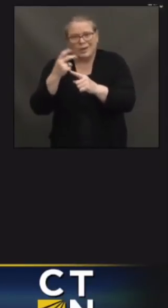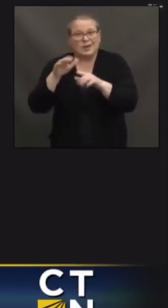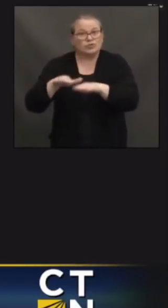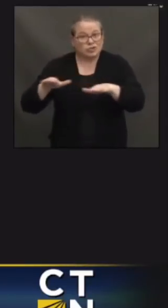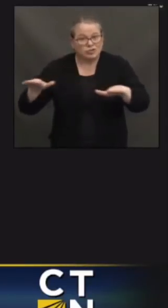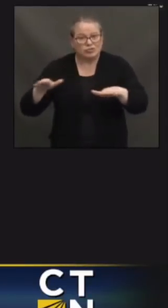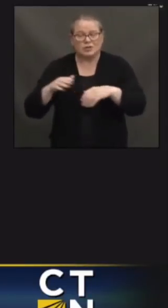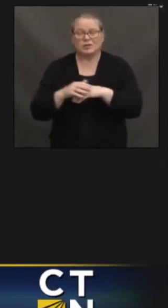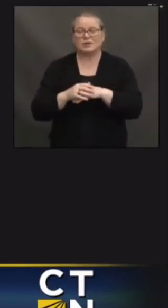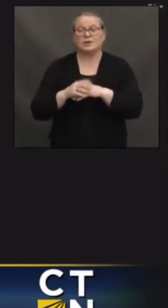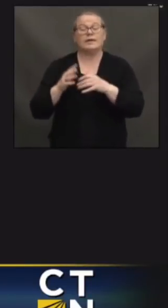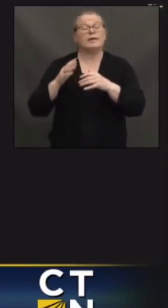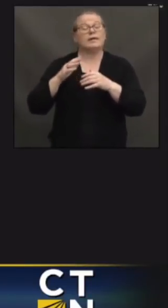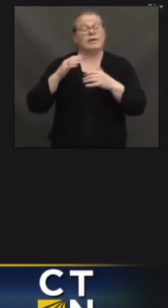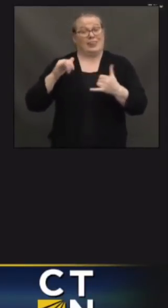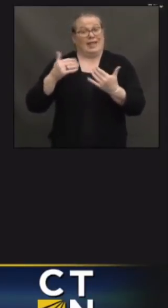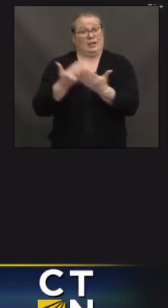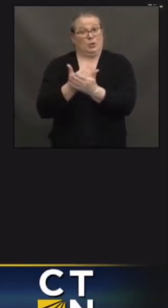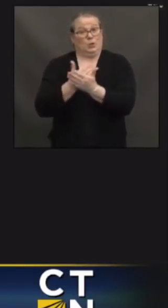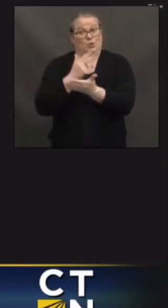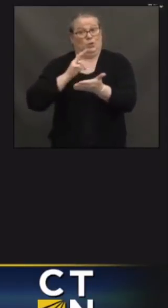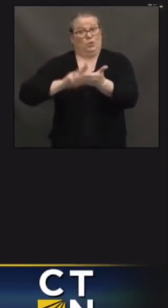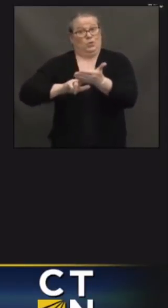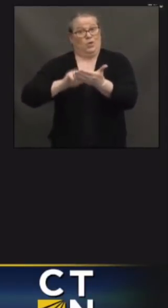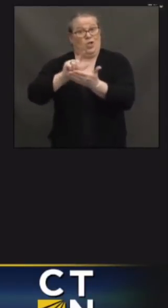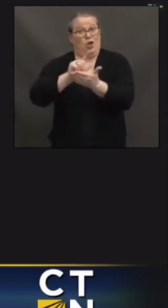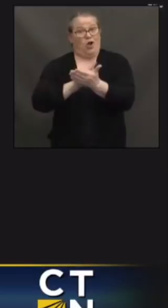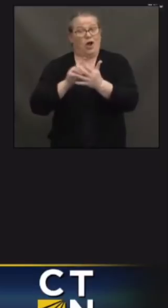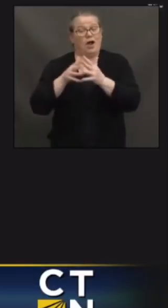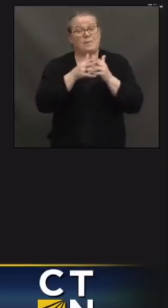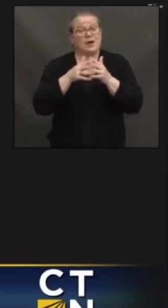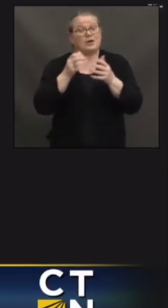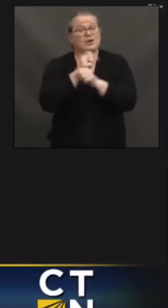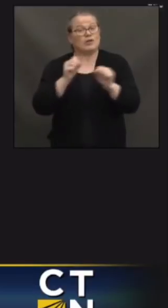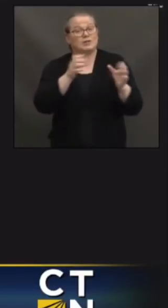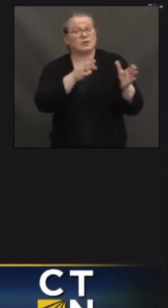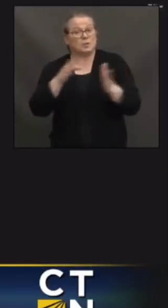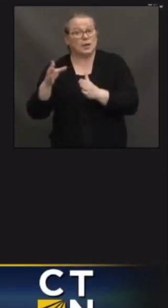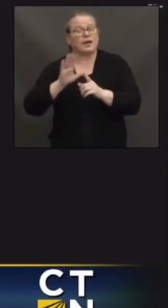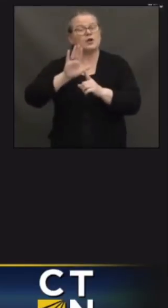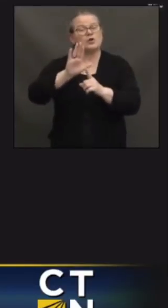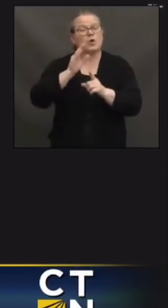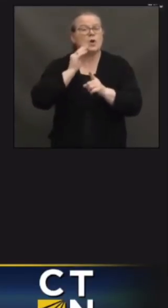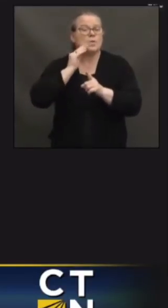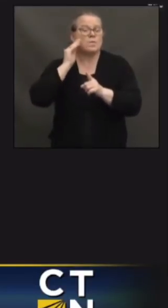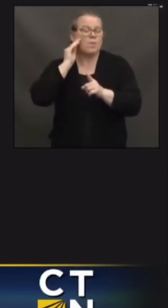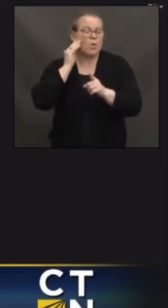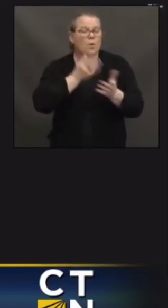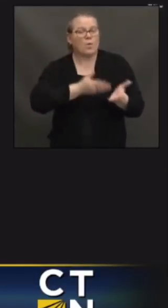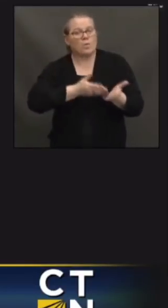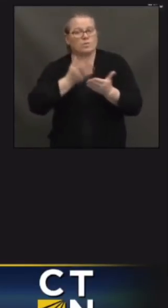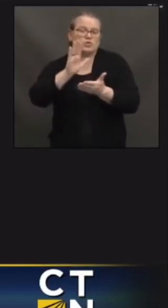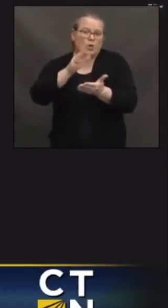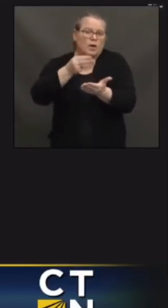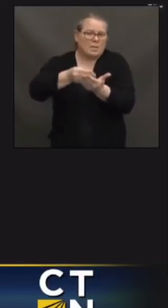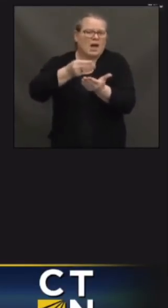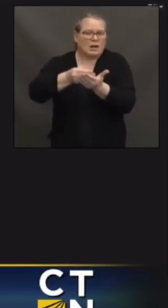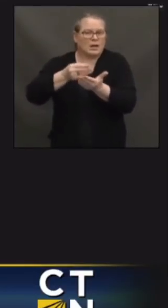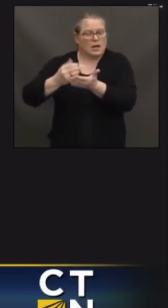increase your take-home income over the course of the next year by about a third.